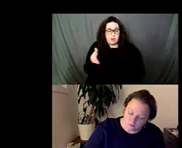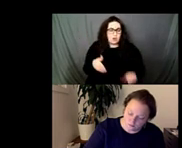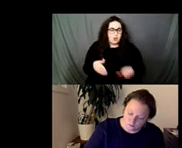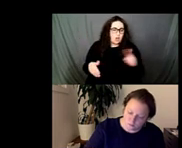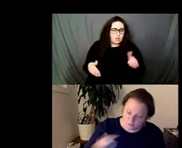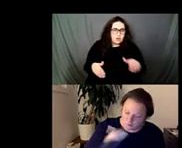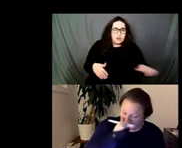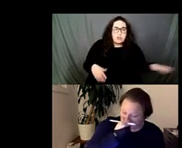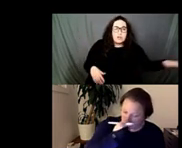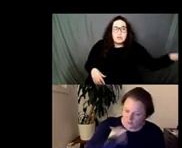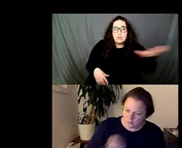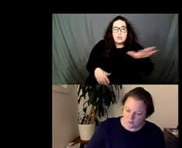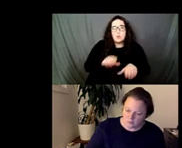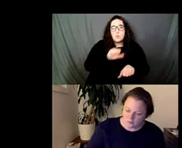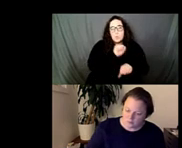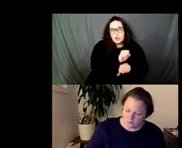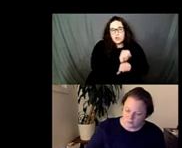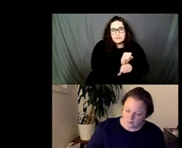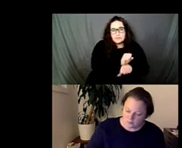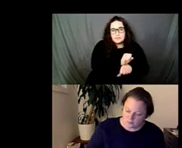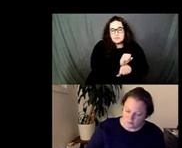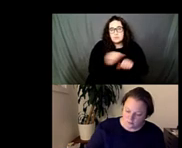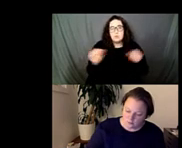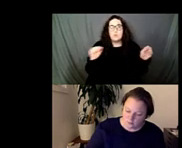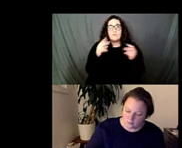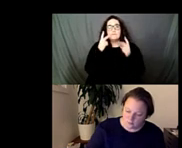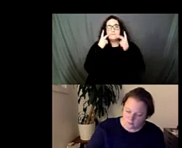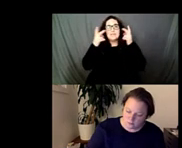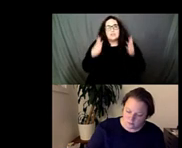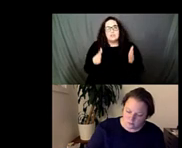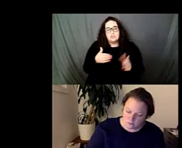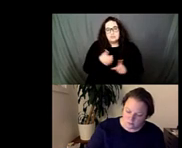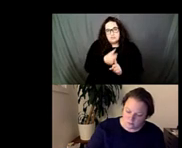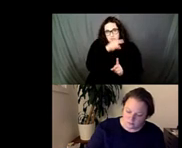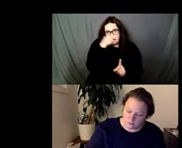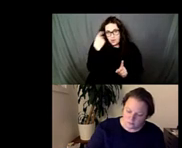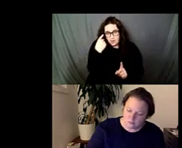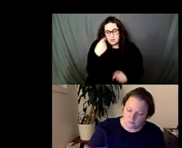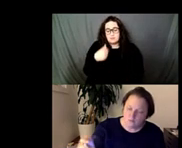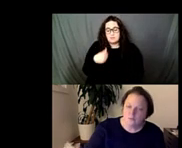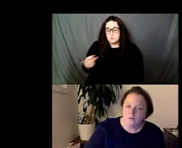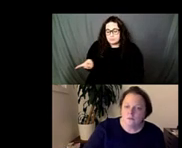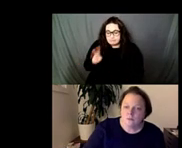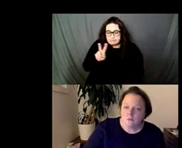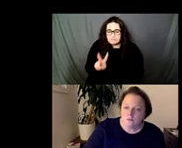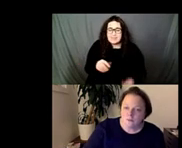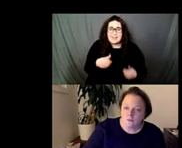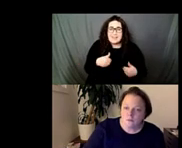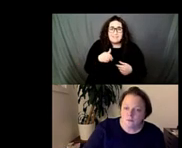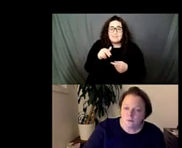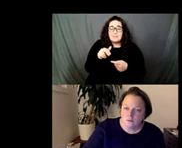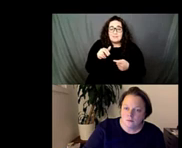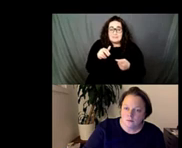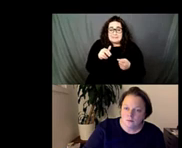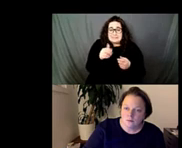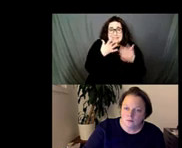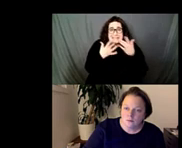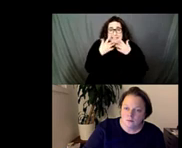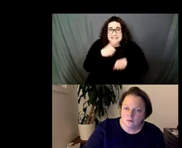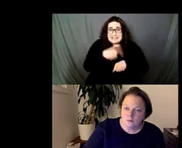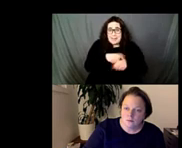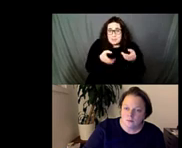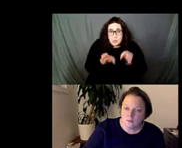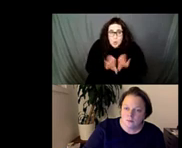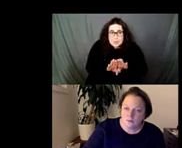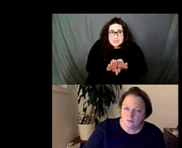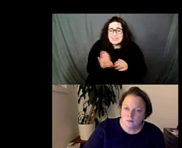we got into the piece and it was seven minutes and um we knew there were about three or four minutes left of the piece and we were asked to leave because